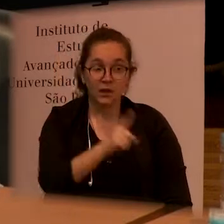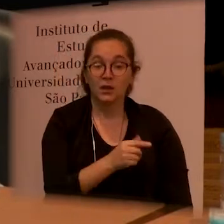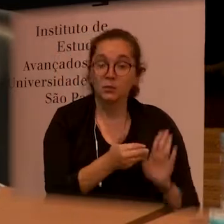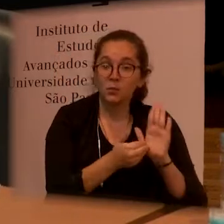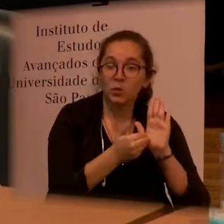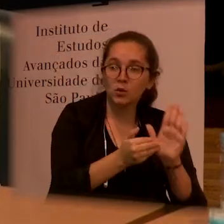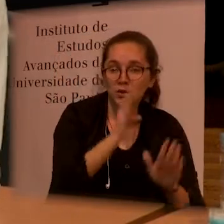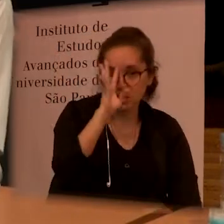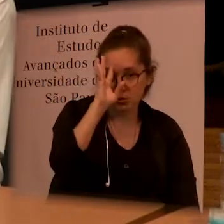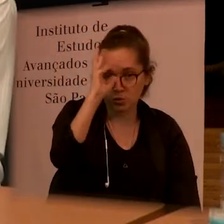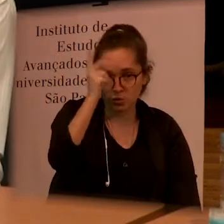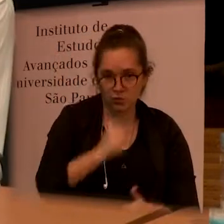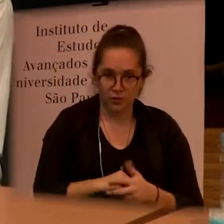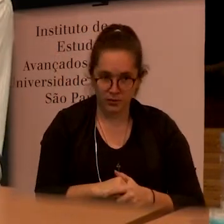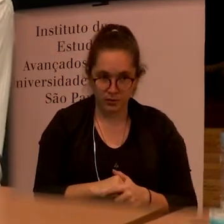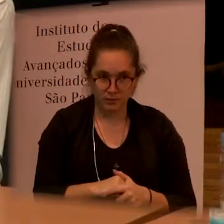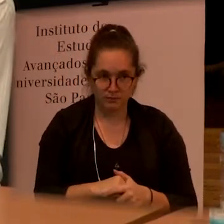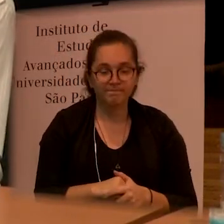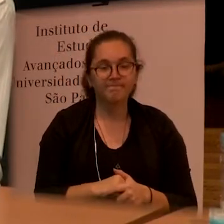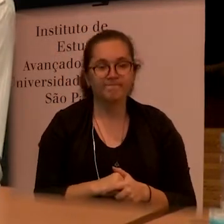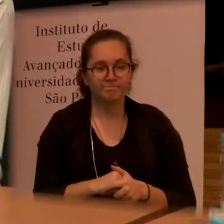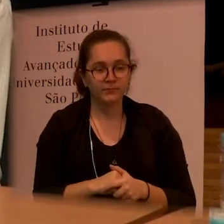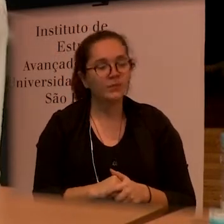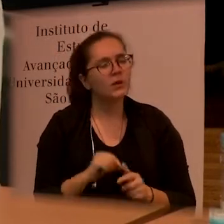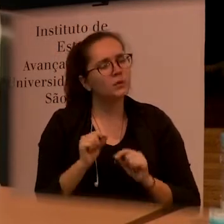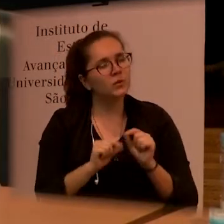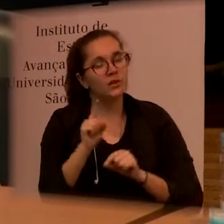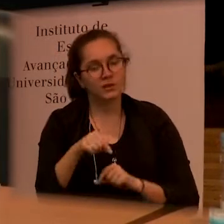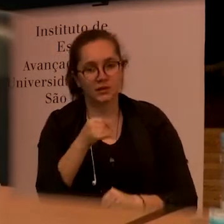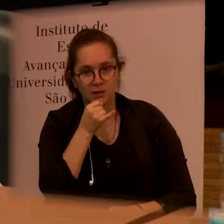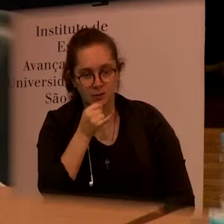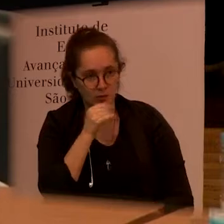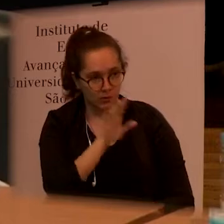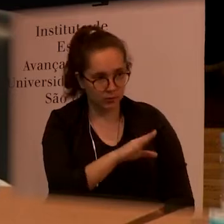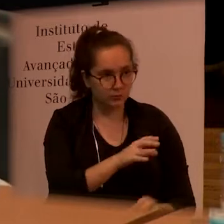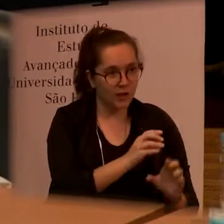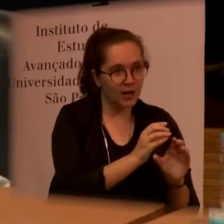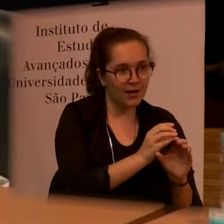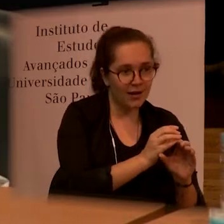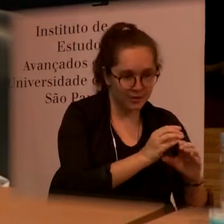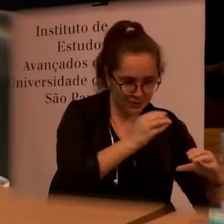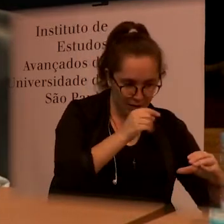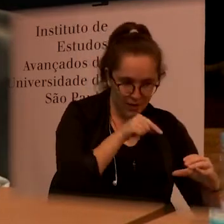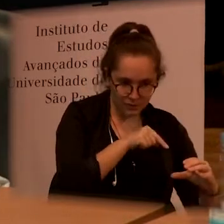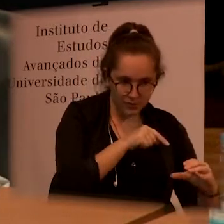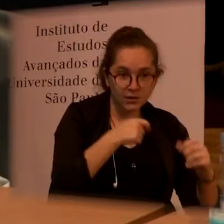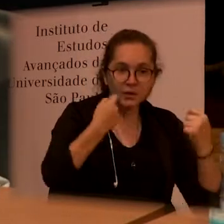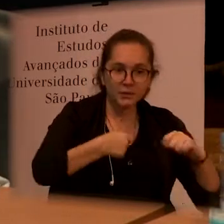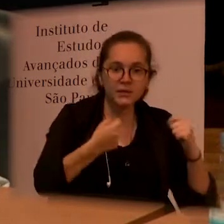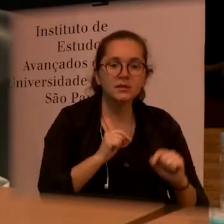and what leads to the idea that science has to have principles